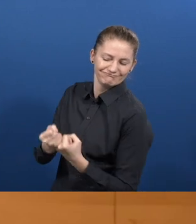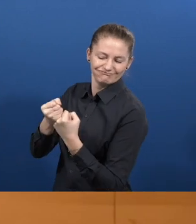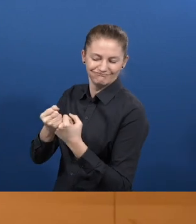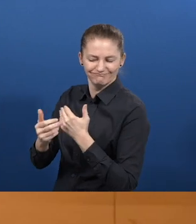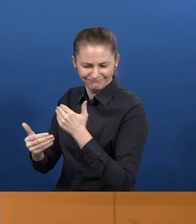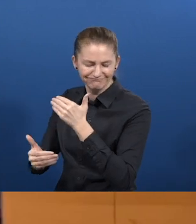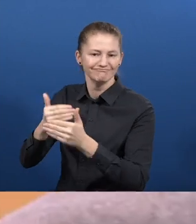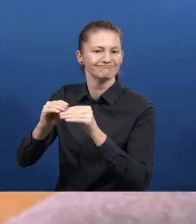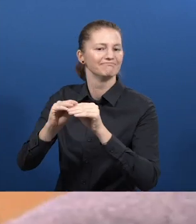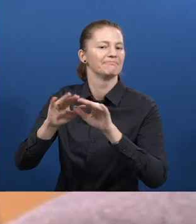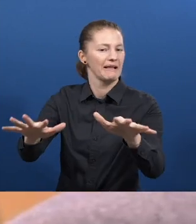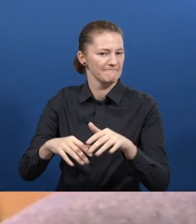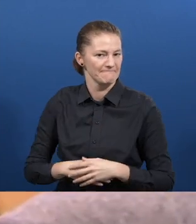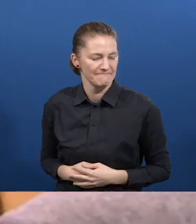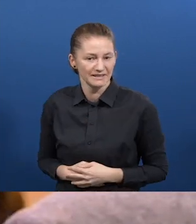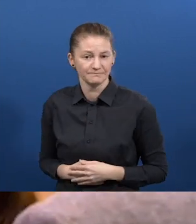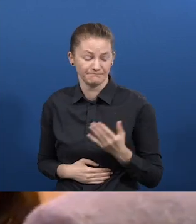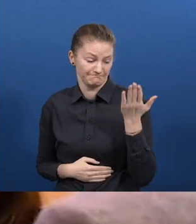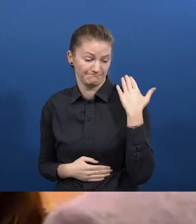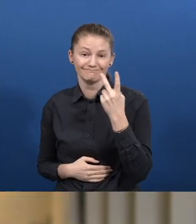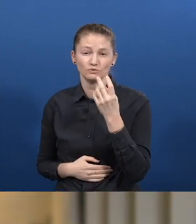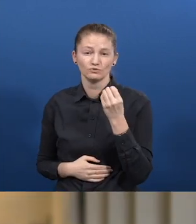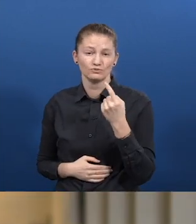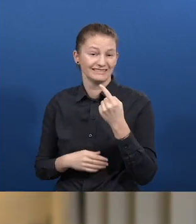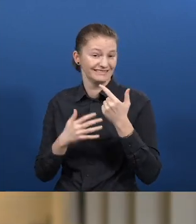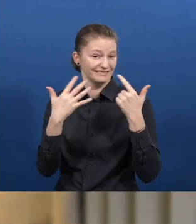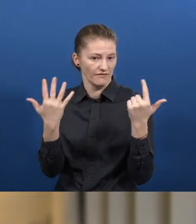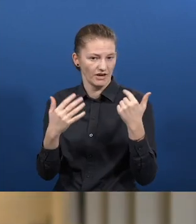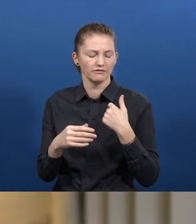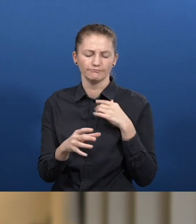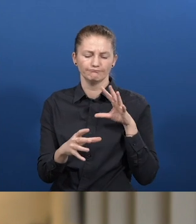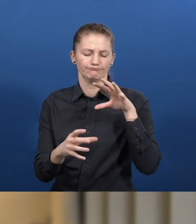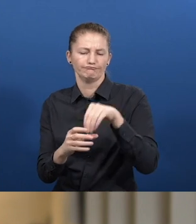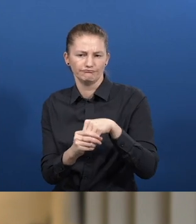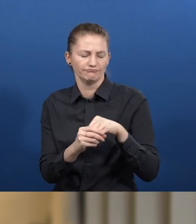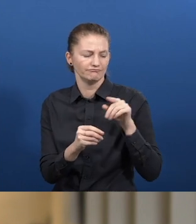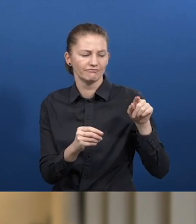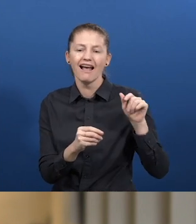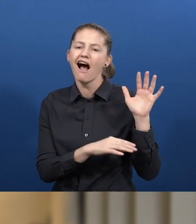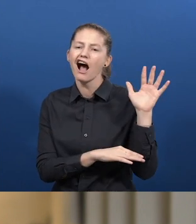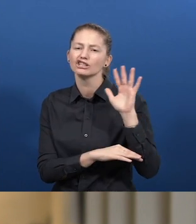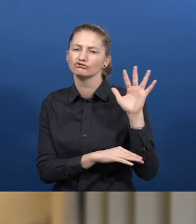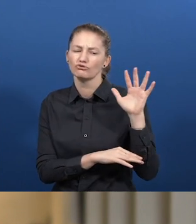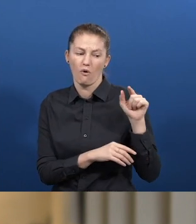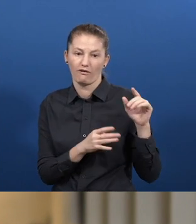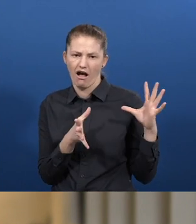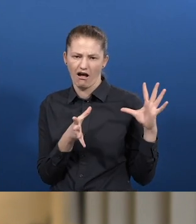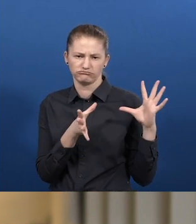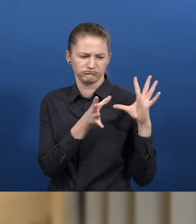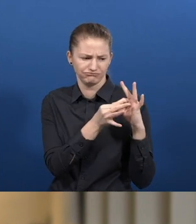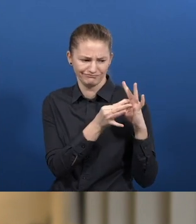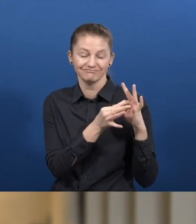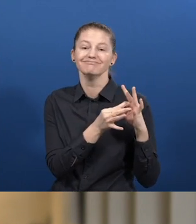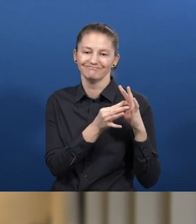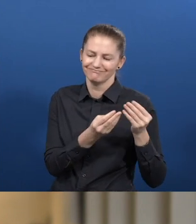Transfer Program steps in. Again Martin Essel. Back in 2017, I joined